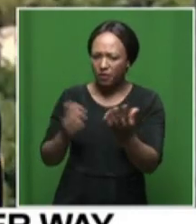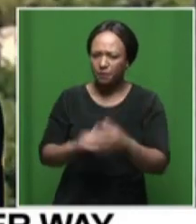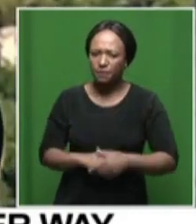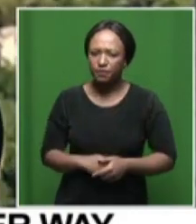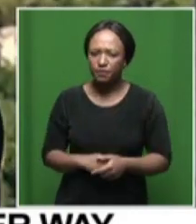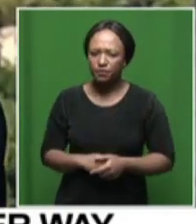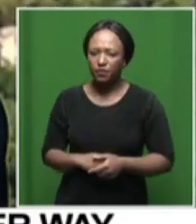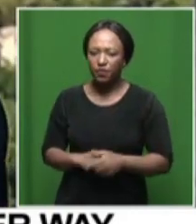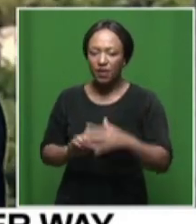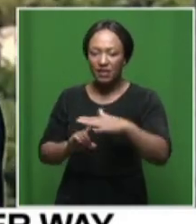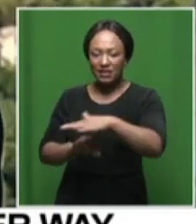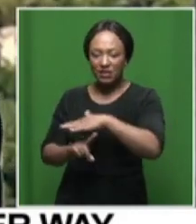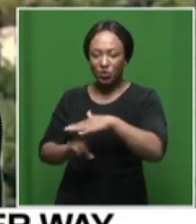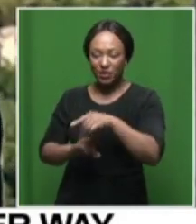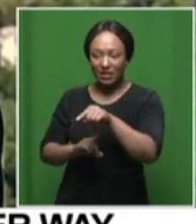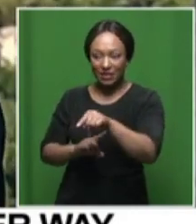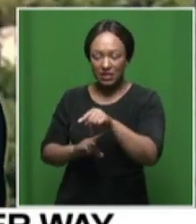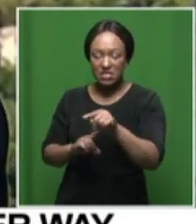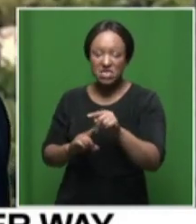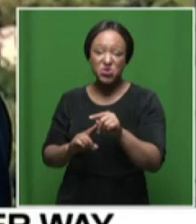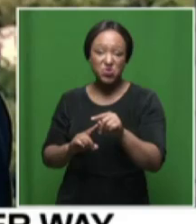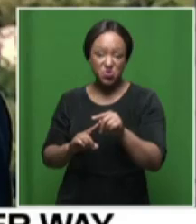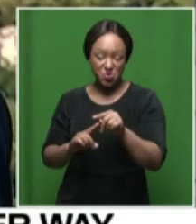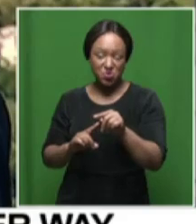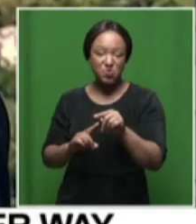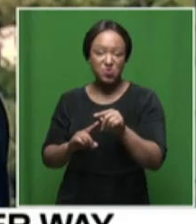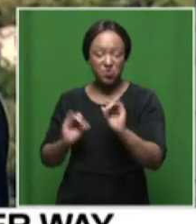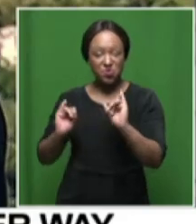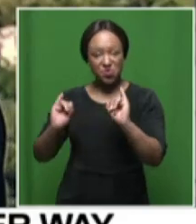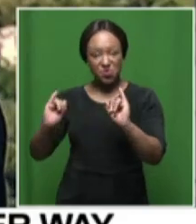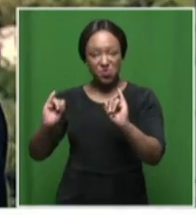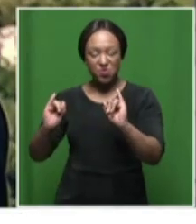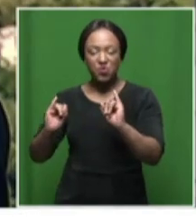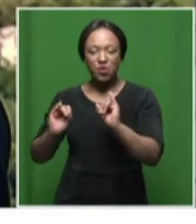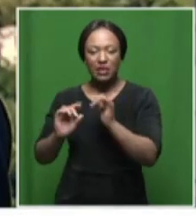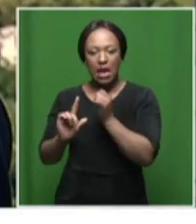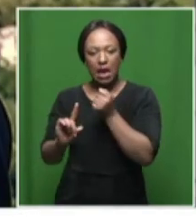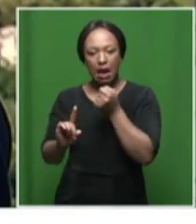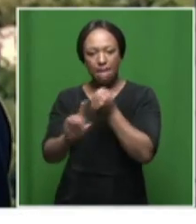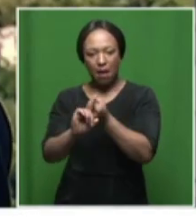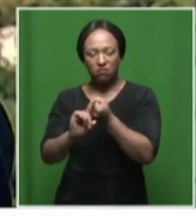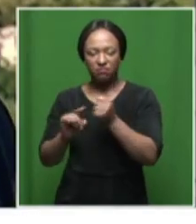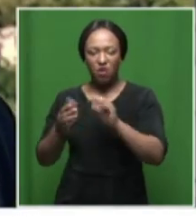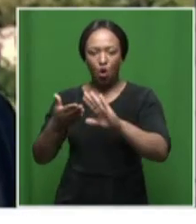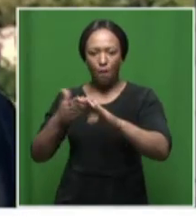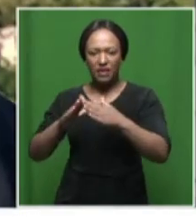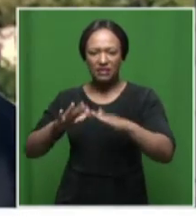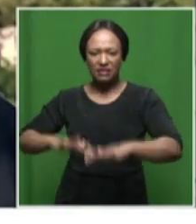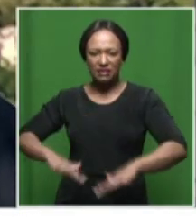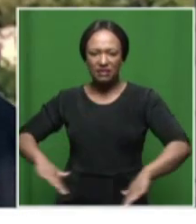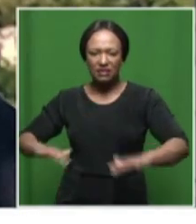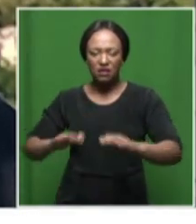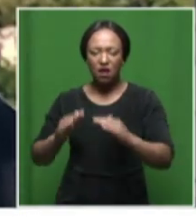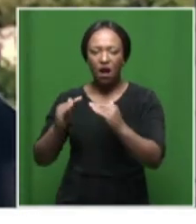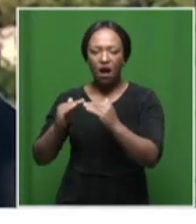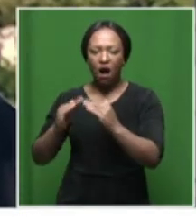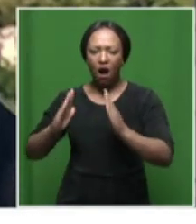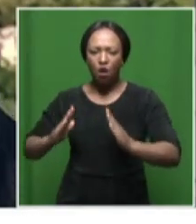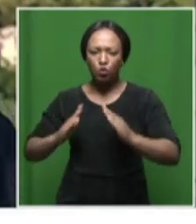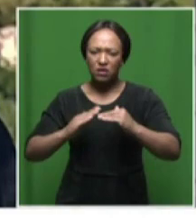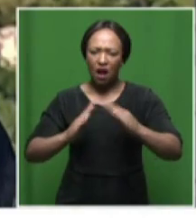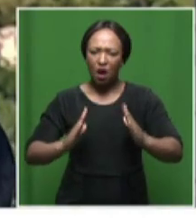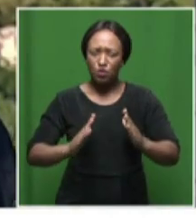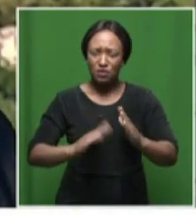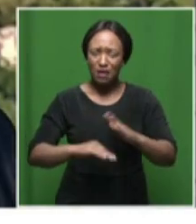situation indeed as you mentioned that the devastation indeed has impacted even this community more than 50 houses that have been